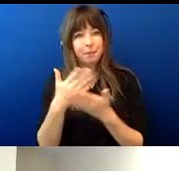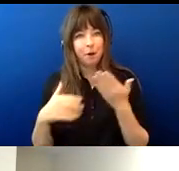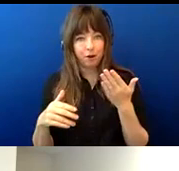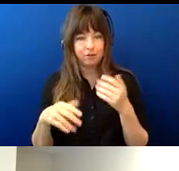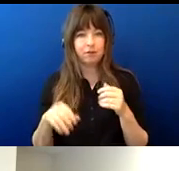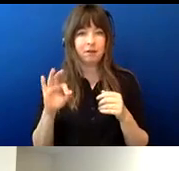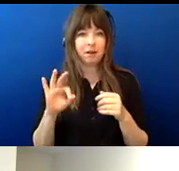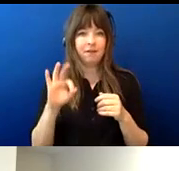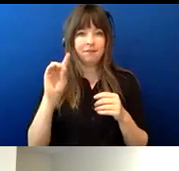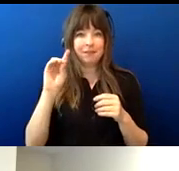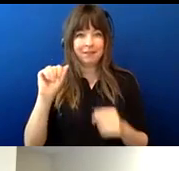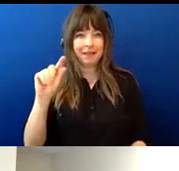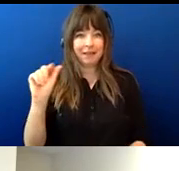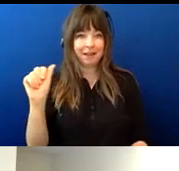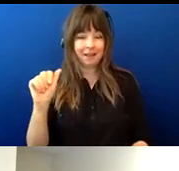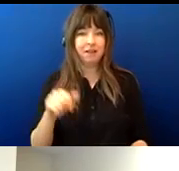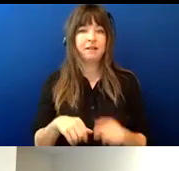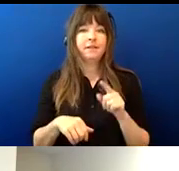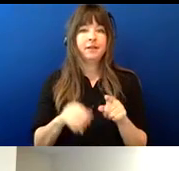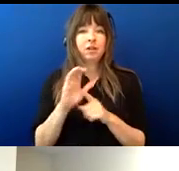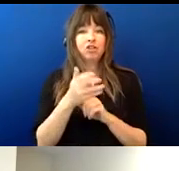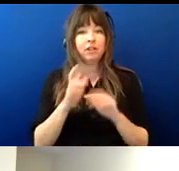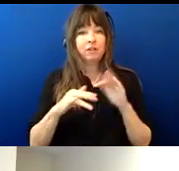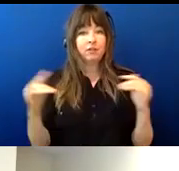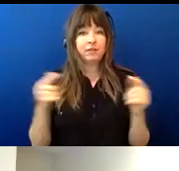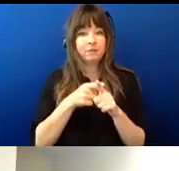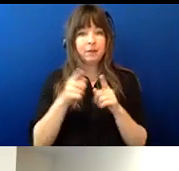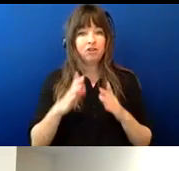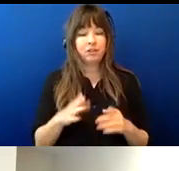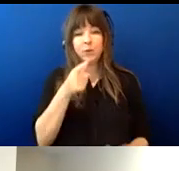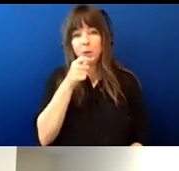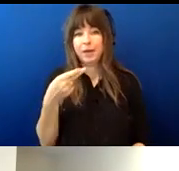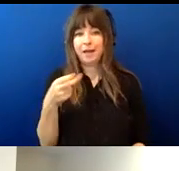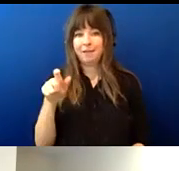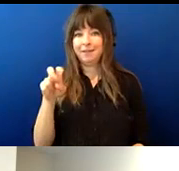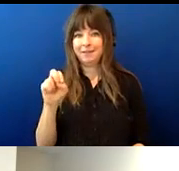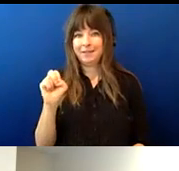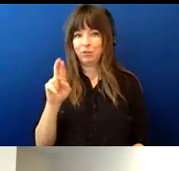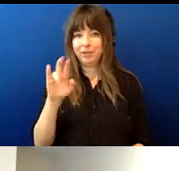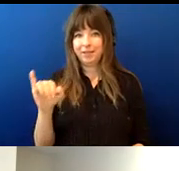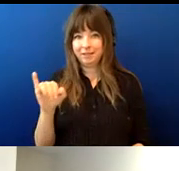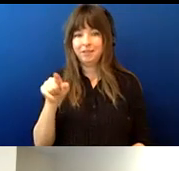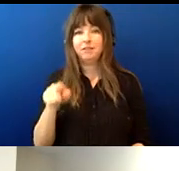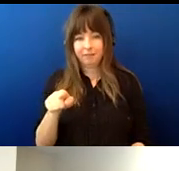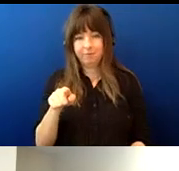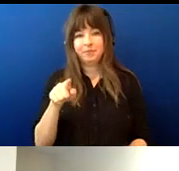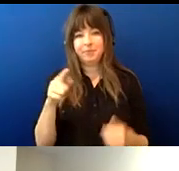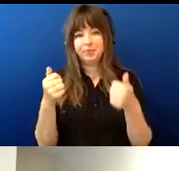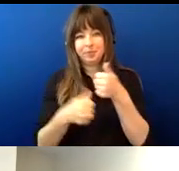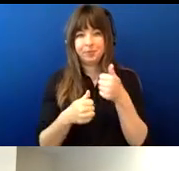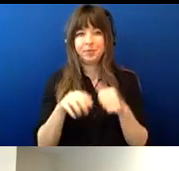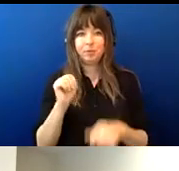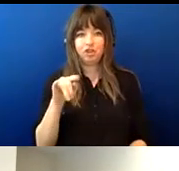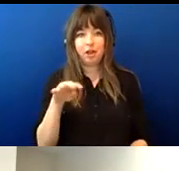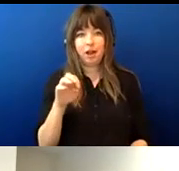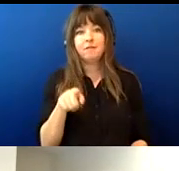our uh culture diversity specialist she'll do the front end of the presentation uh they both report to michelle and she's had some strong